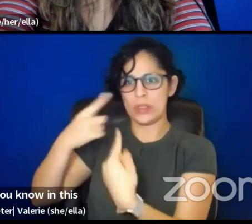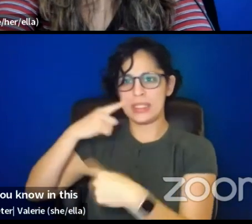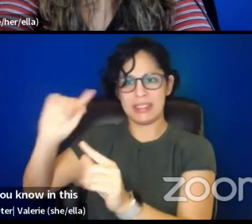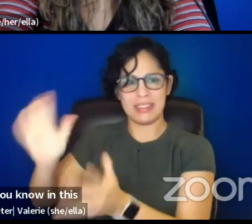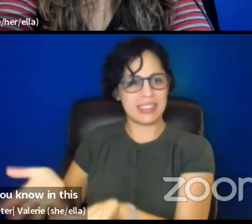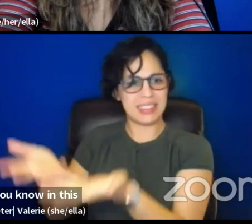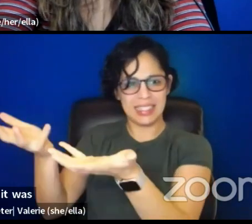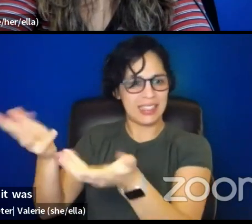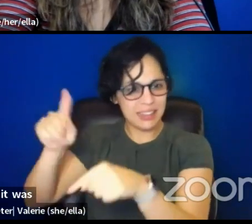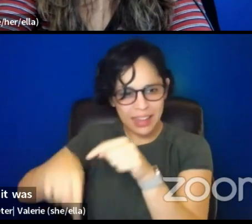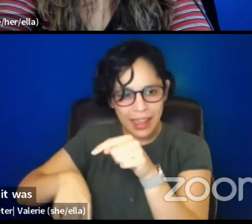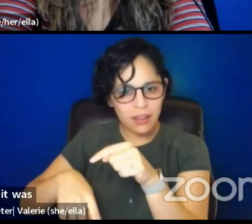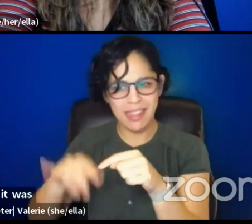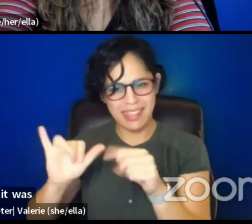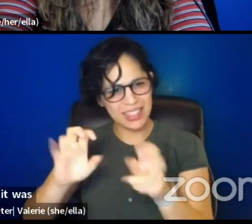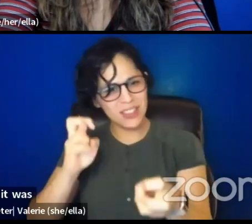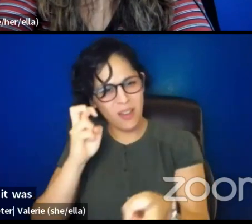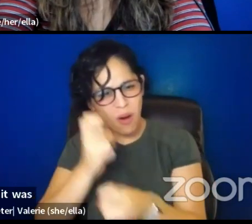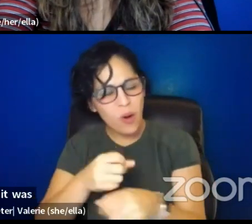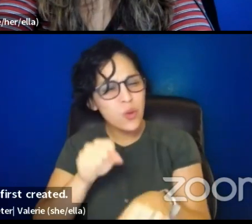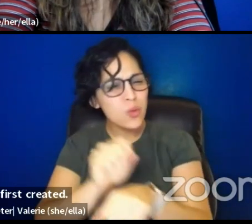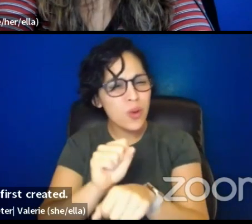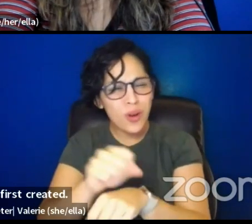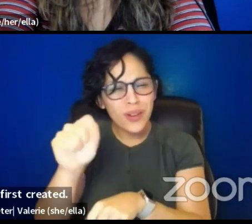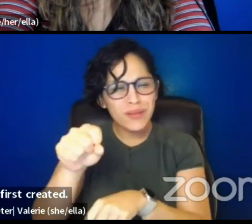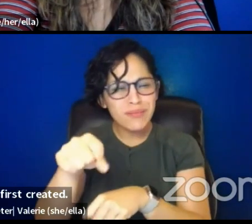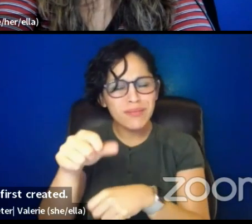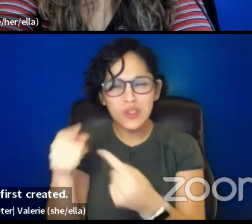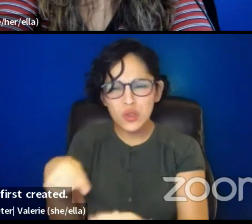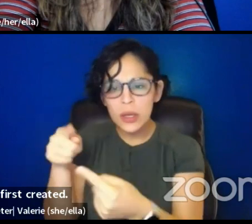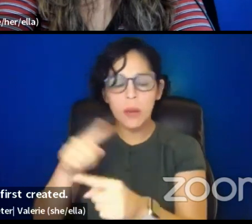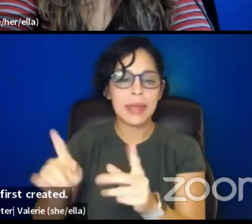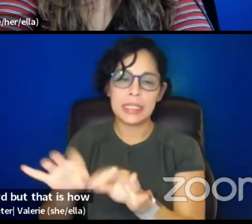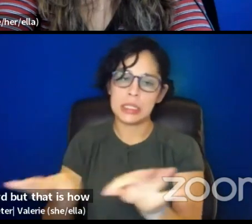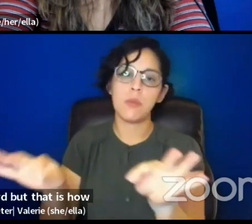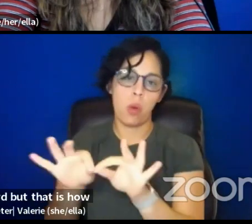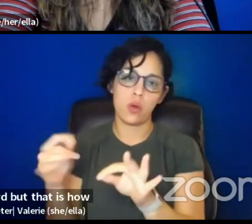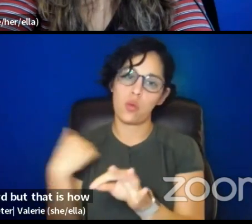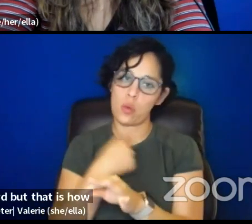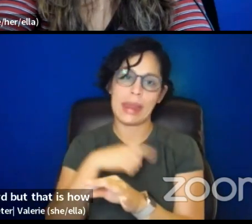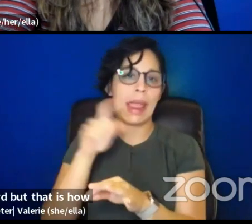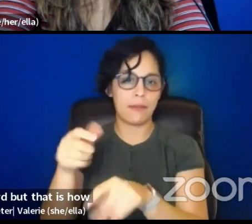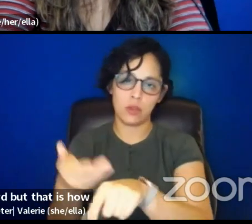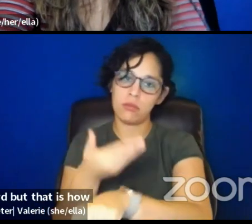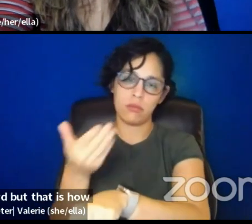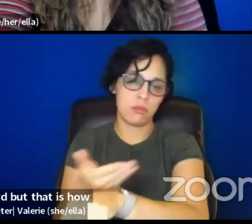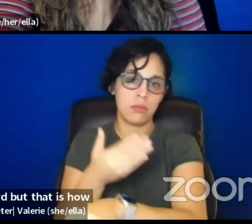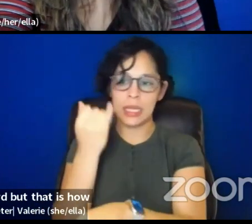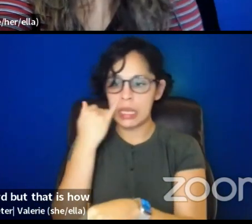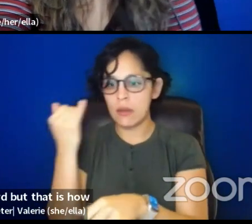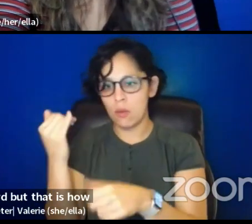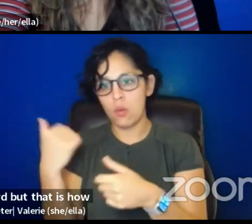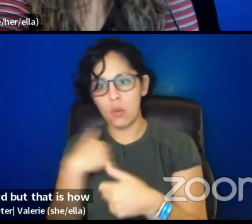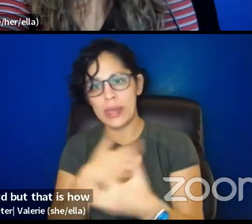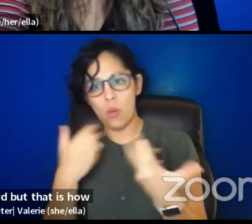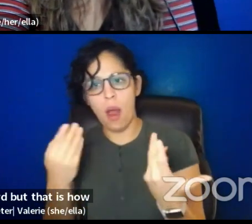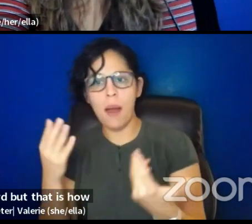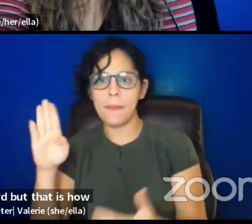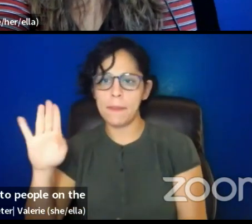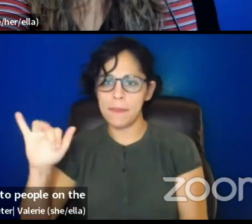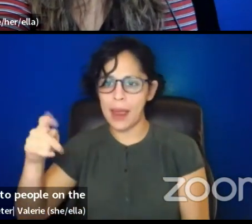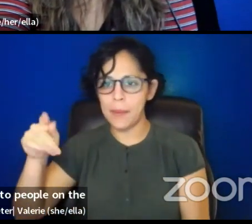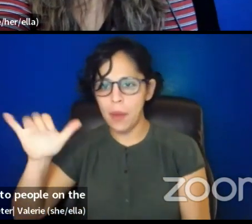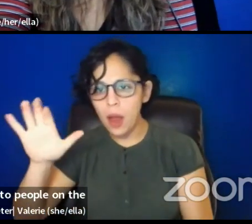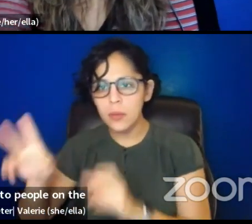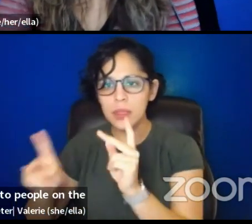And that's a lot of work and that's hard, but that is how we're going to get there. If we want the people on the boards and on the, you know, in the directing